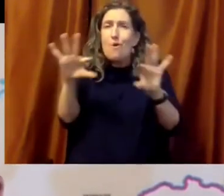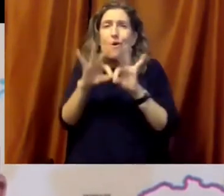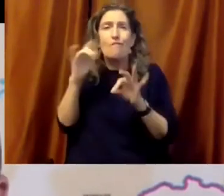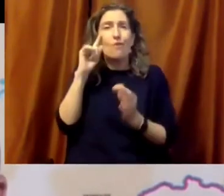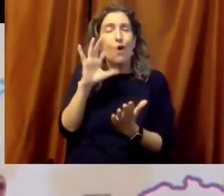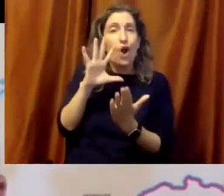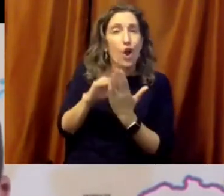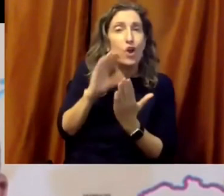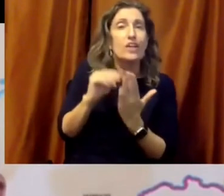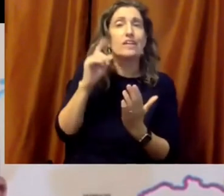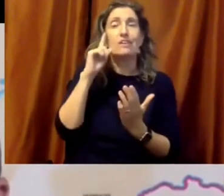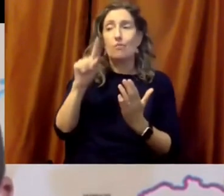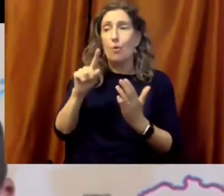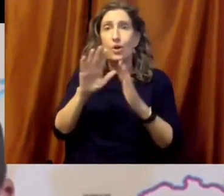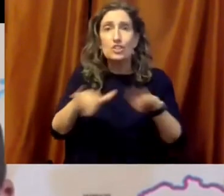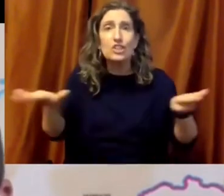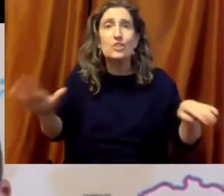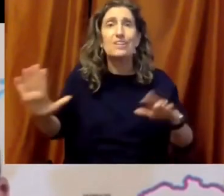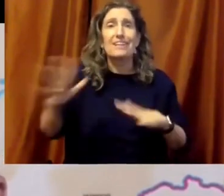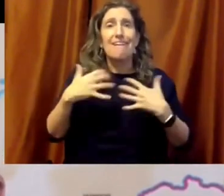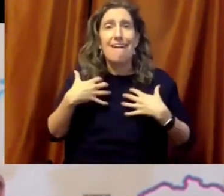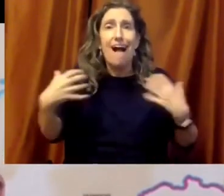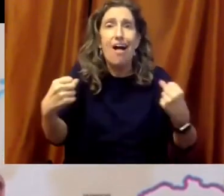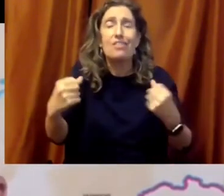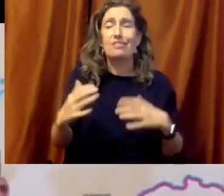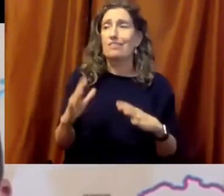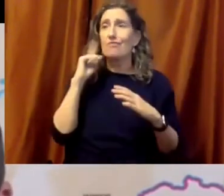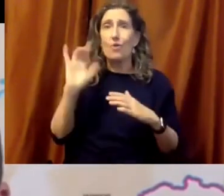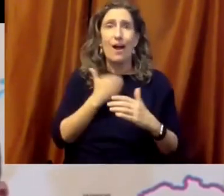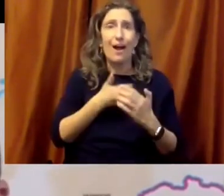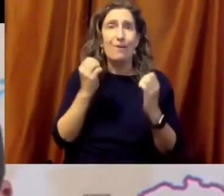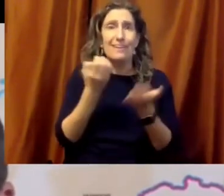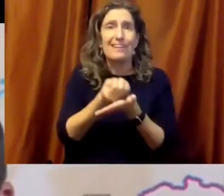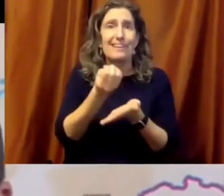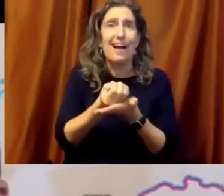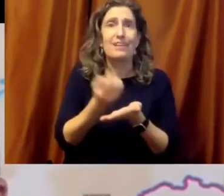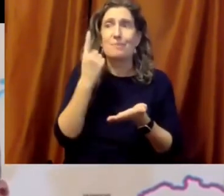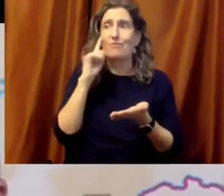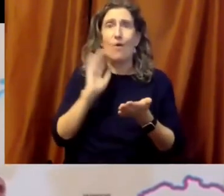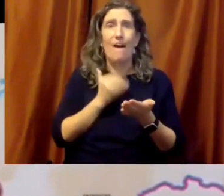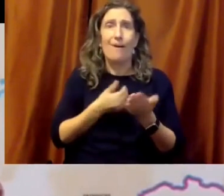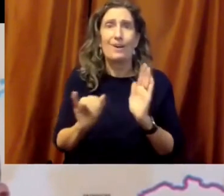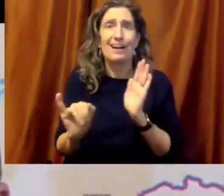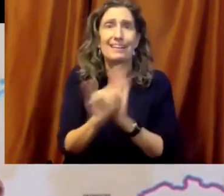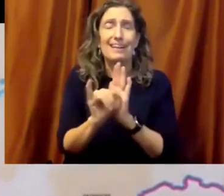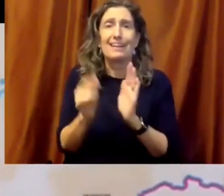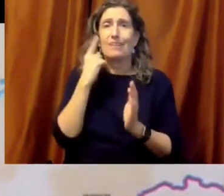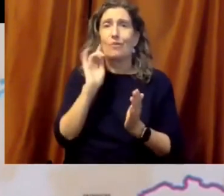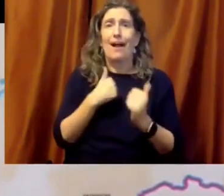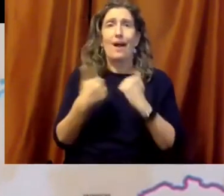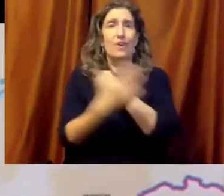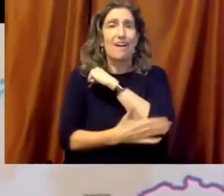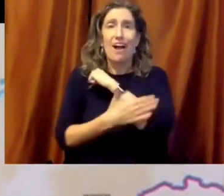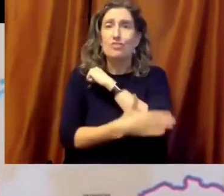nationhood and identity. Parents and communities reinforce the notion of schools schools as a foundation